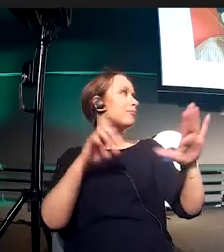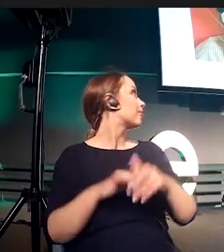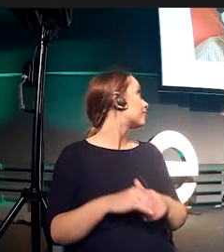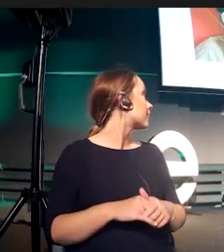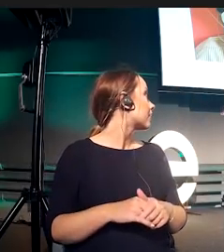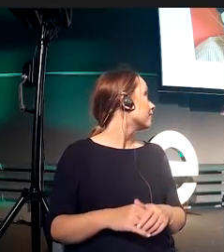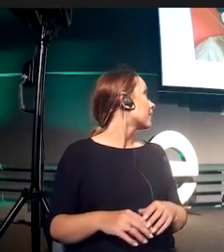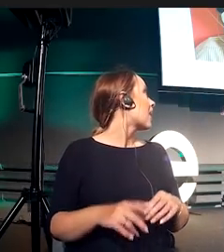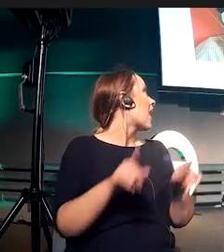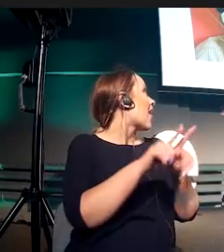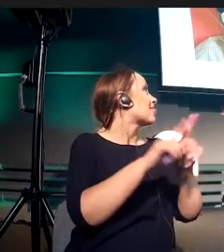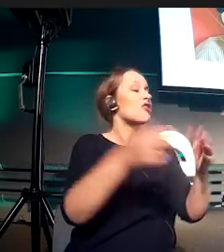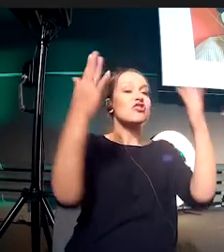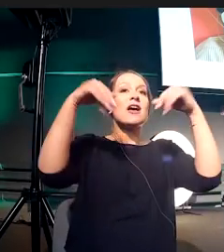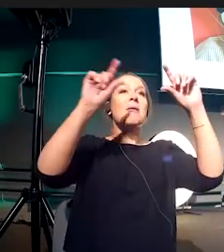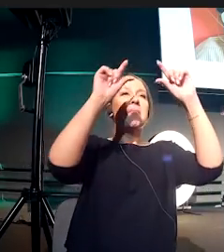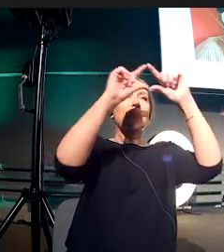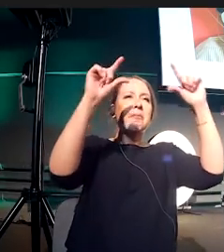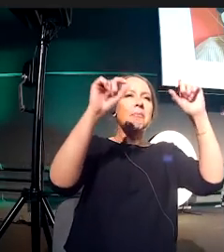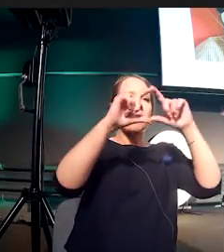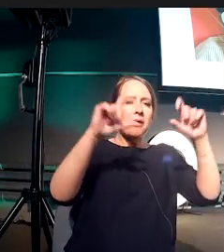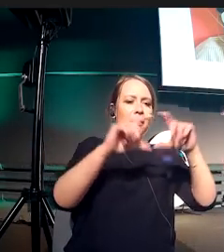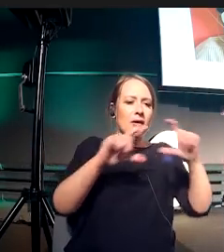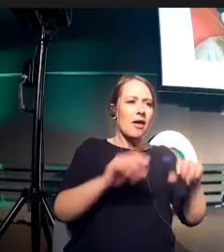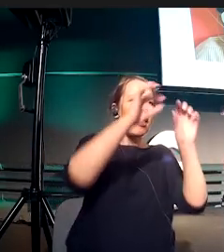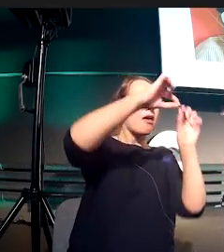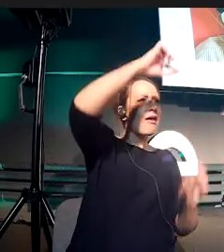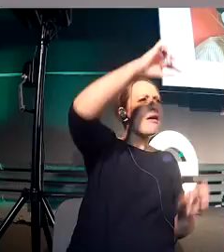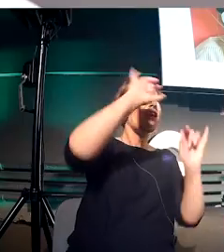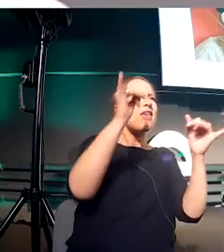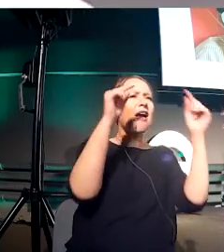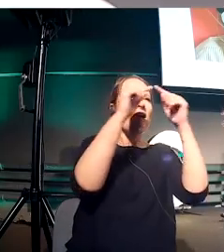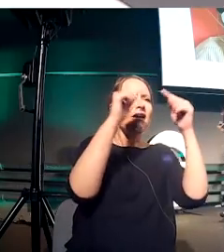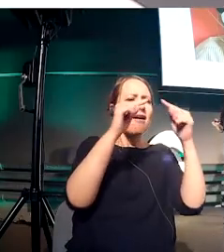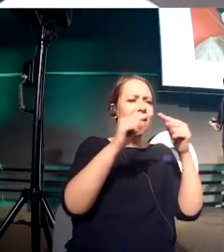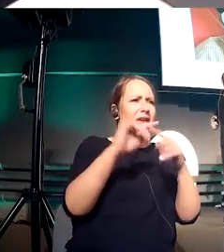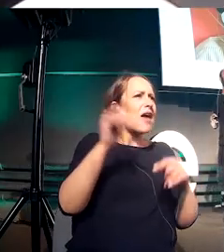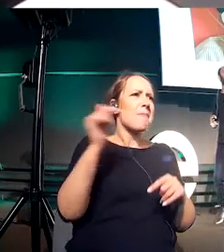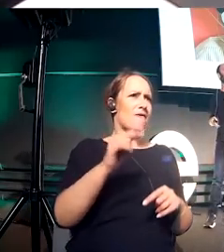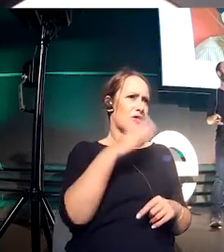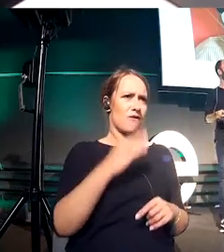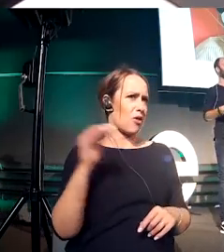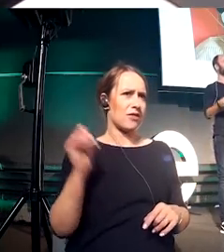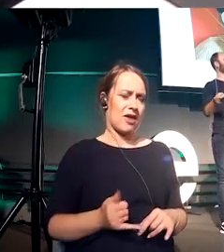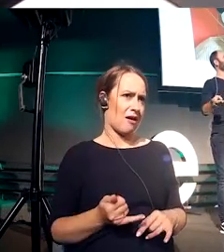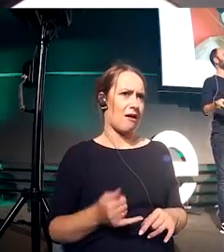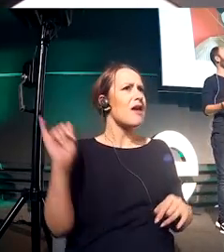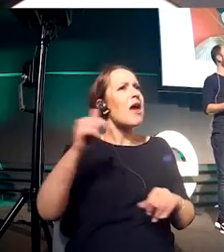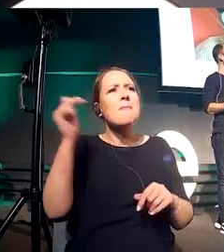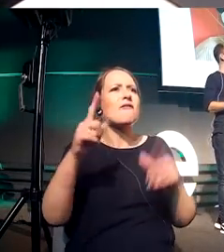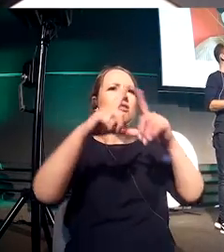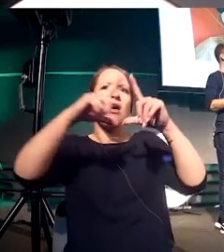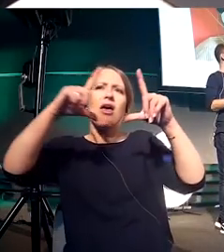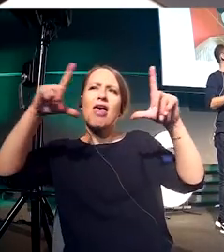did, we used the first three to decide what is the size of this thumbnail. Now I know this is a very simple thing. You just divide it by